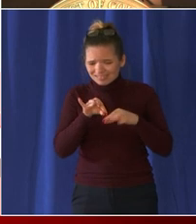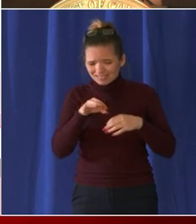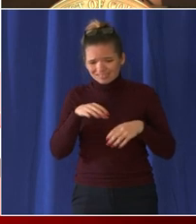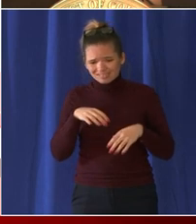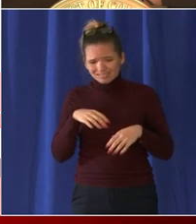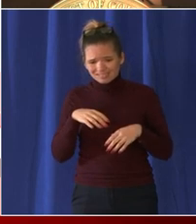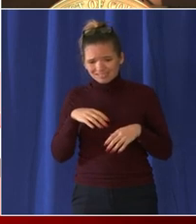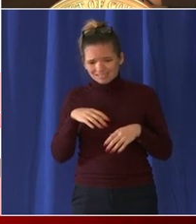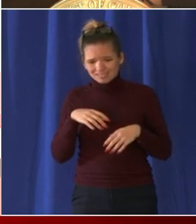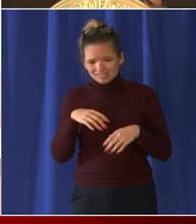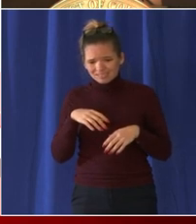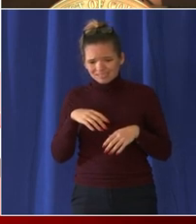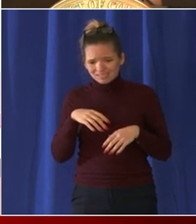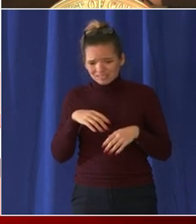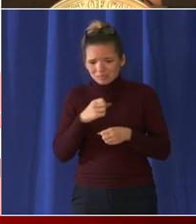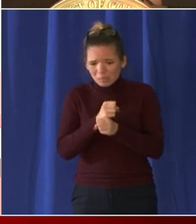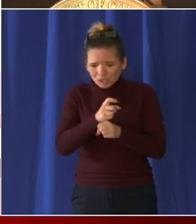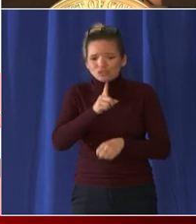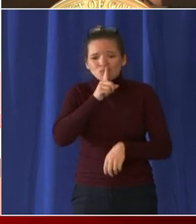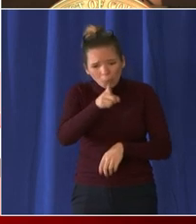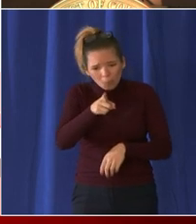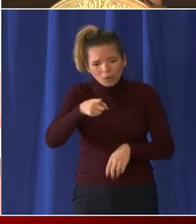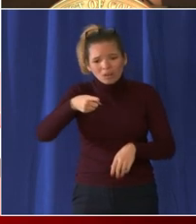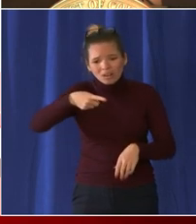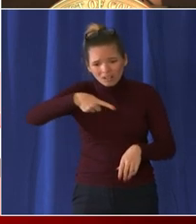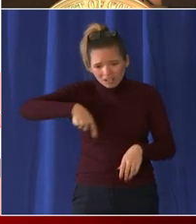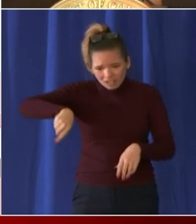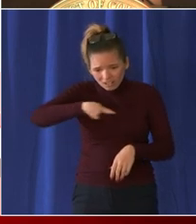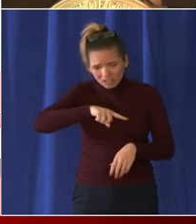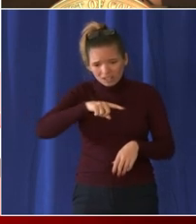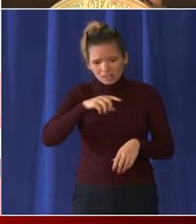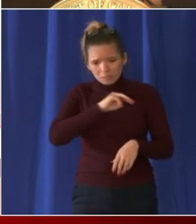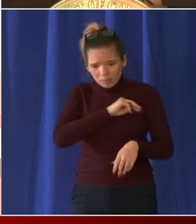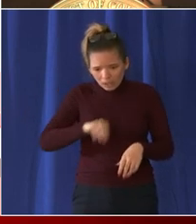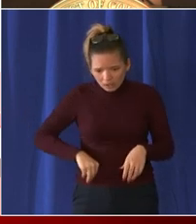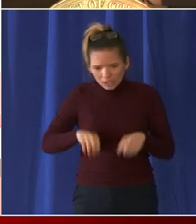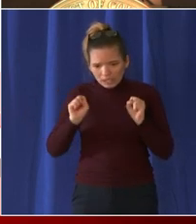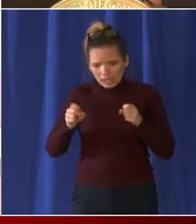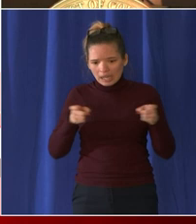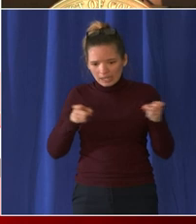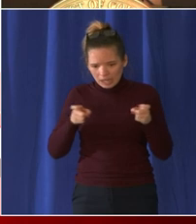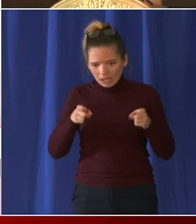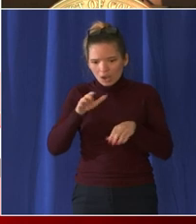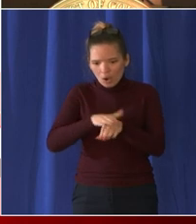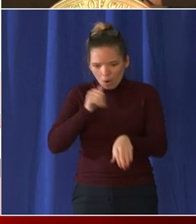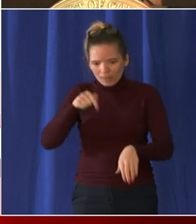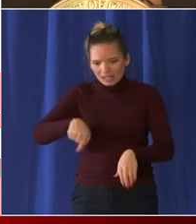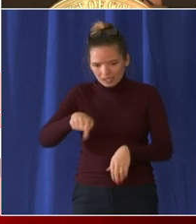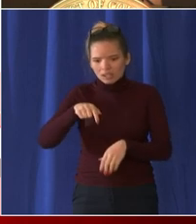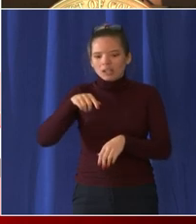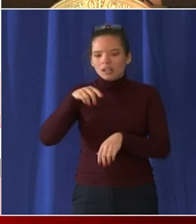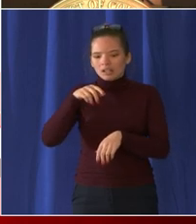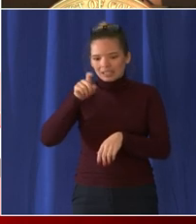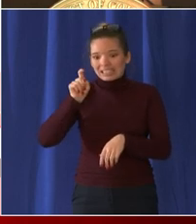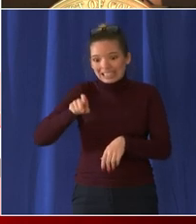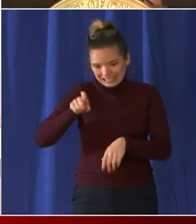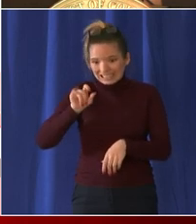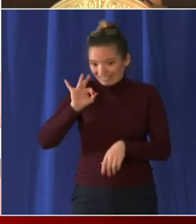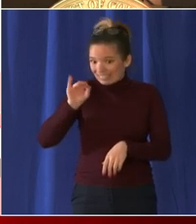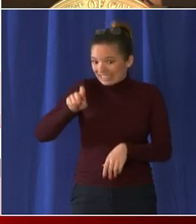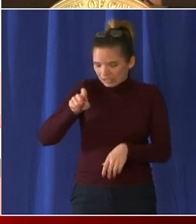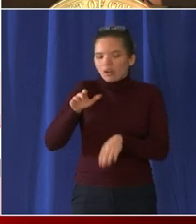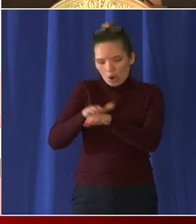mayor uh has control of the DC national guard we also um continue